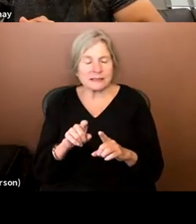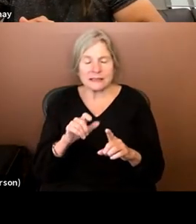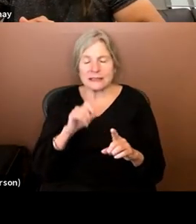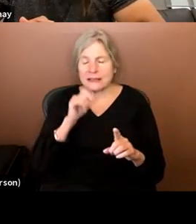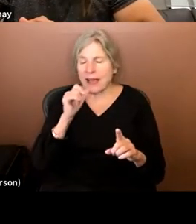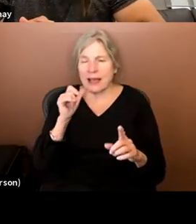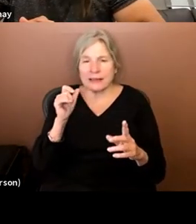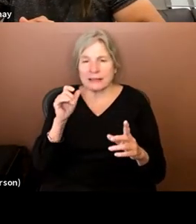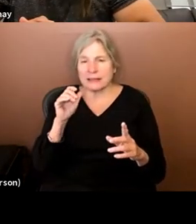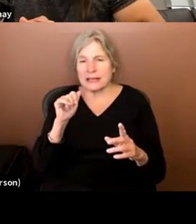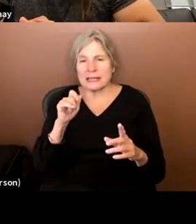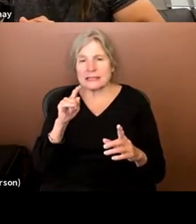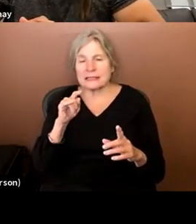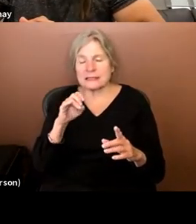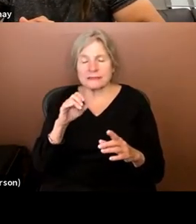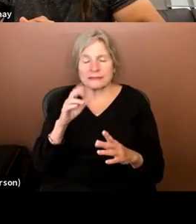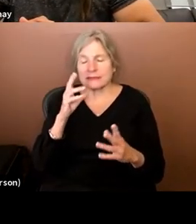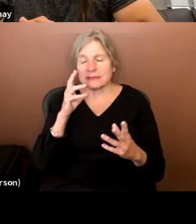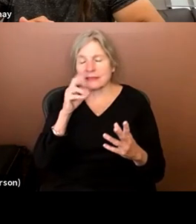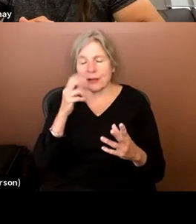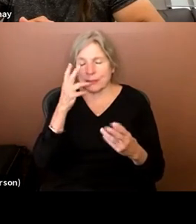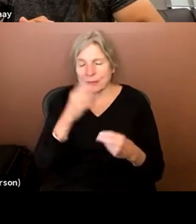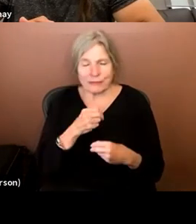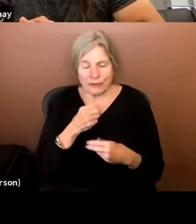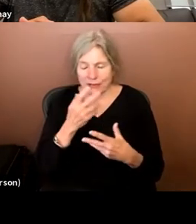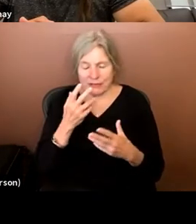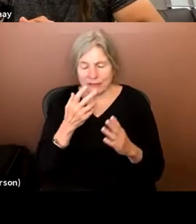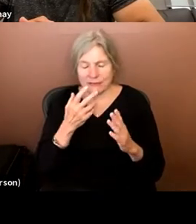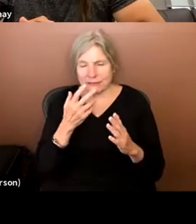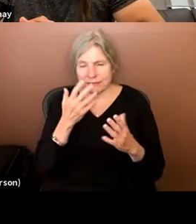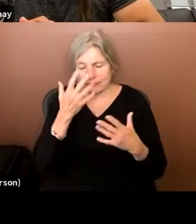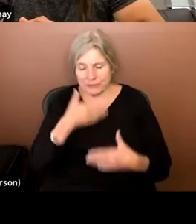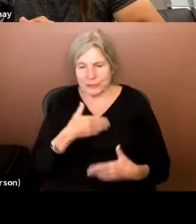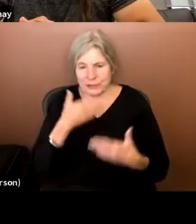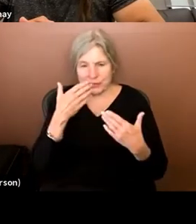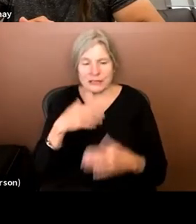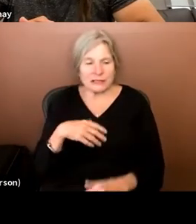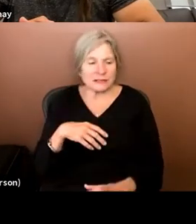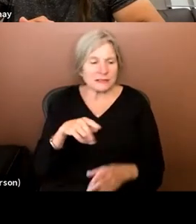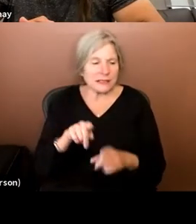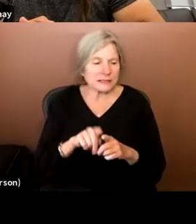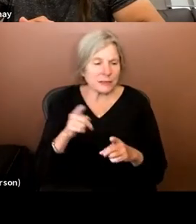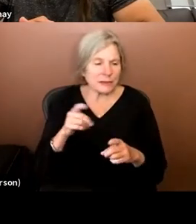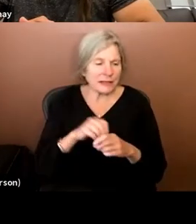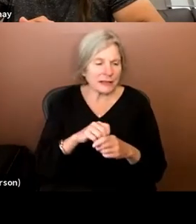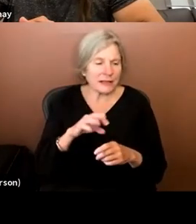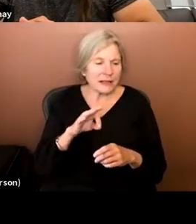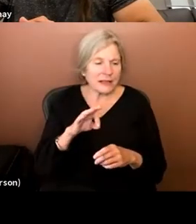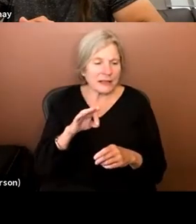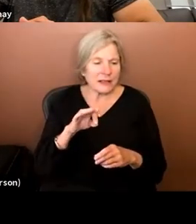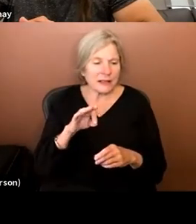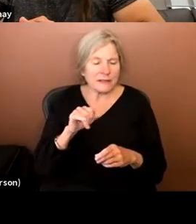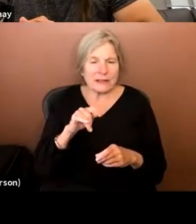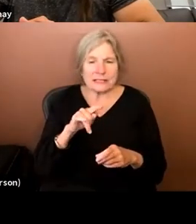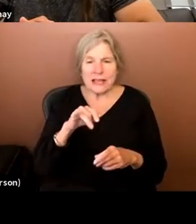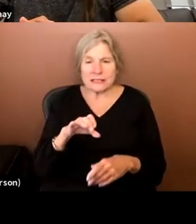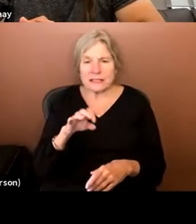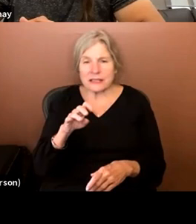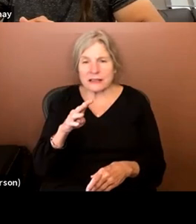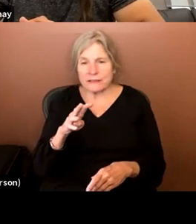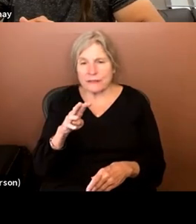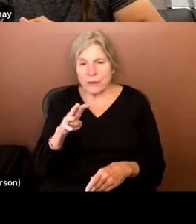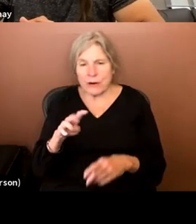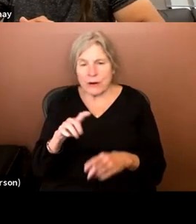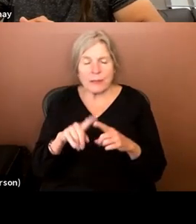uh, the thing in Fantastic Four. Um, the participant who raised it was saying that they really disliked that, but I'm wondering how you